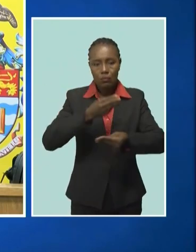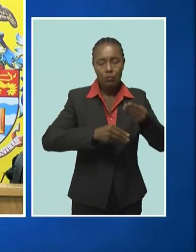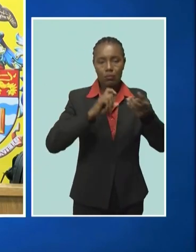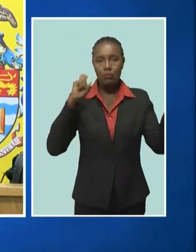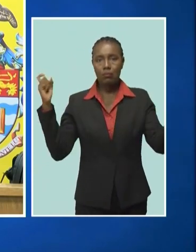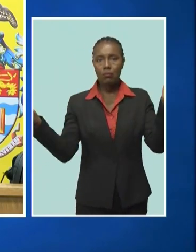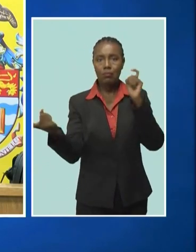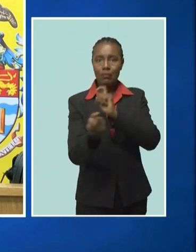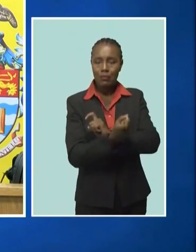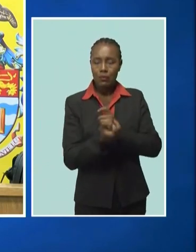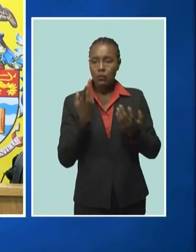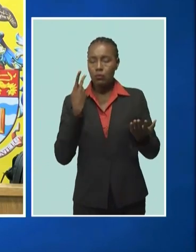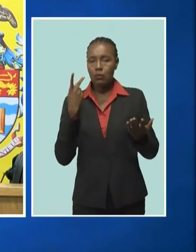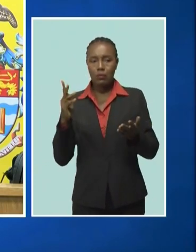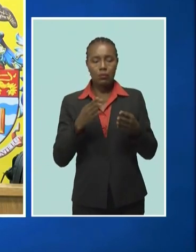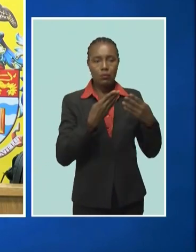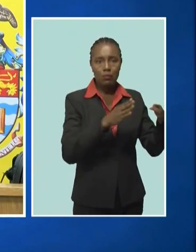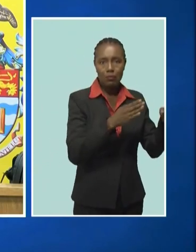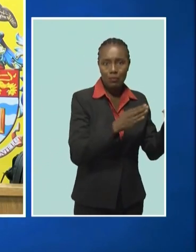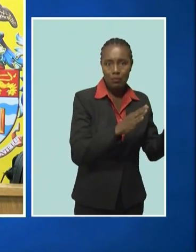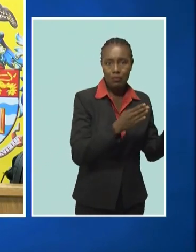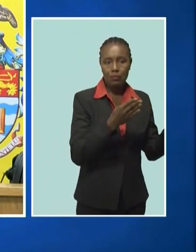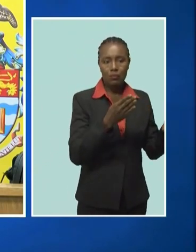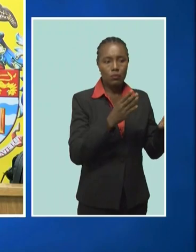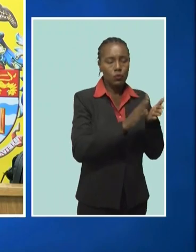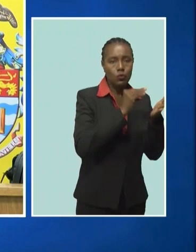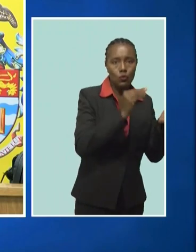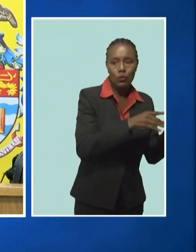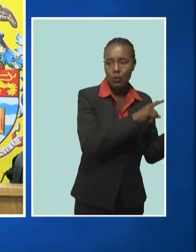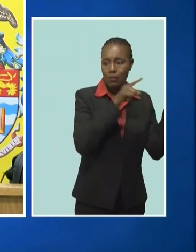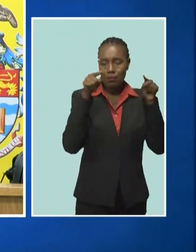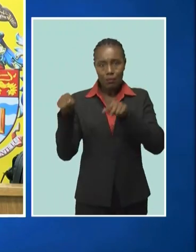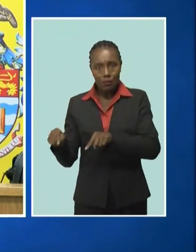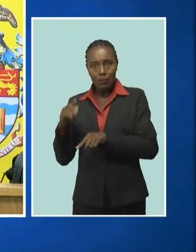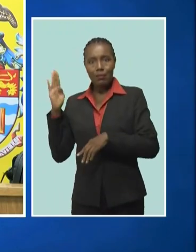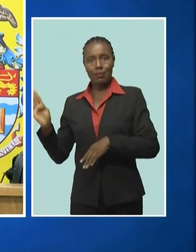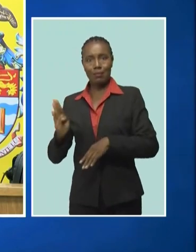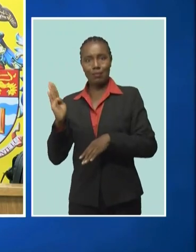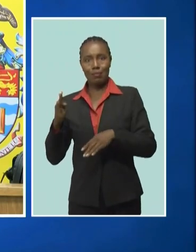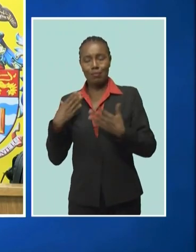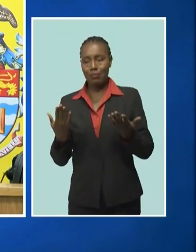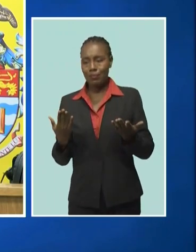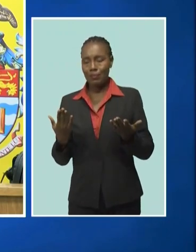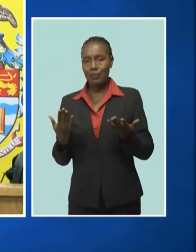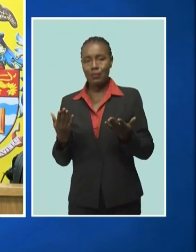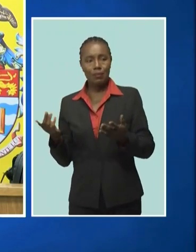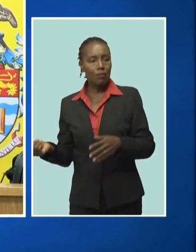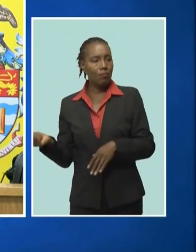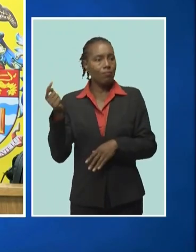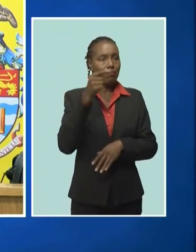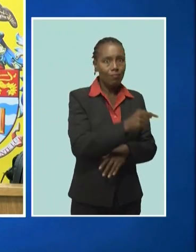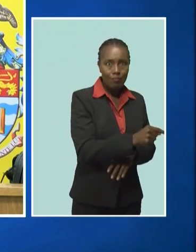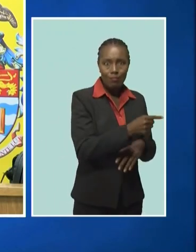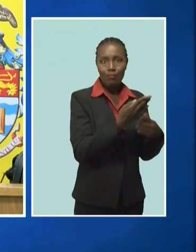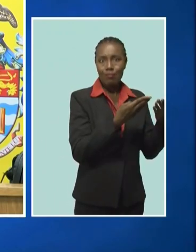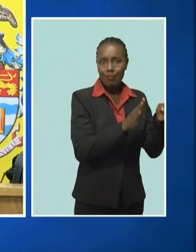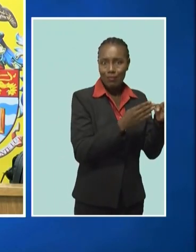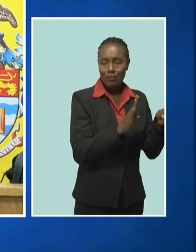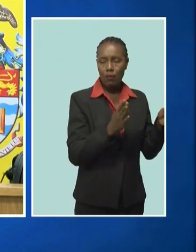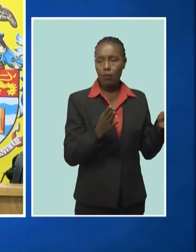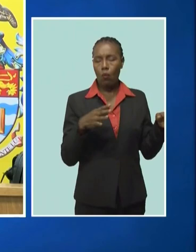undergraduate and graduate degree programs in Barbados and vice versa This is an excellent